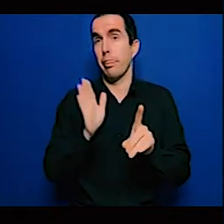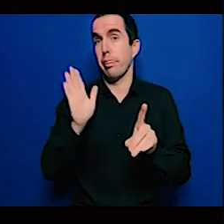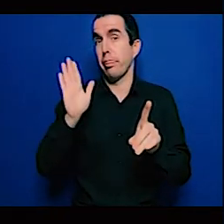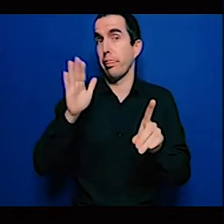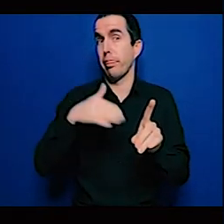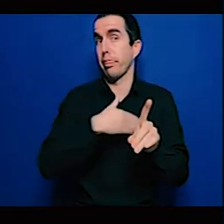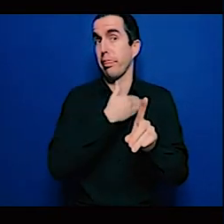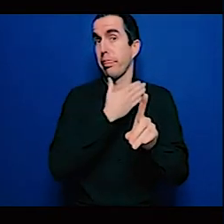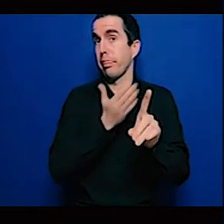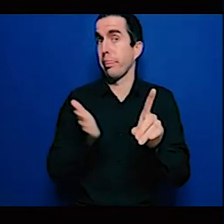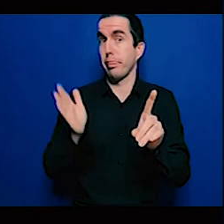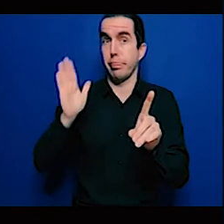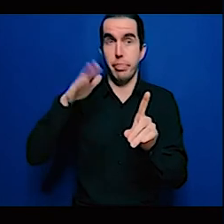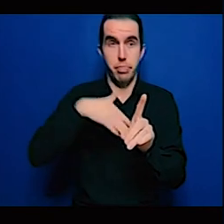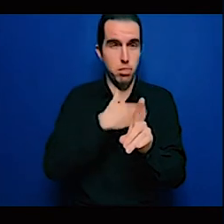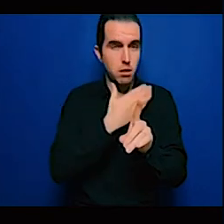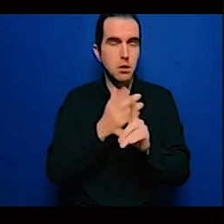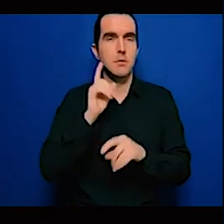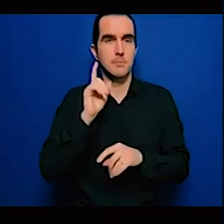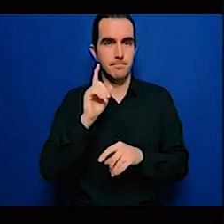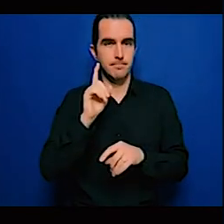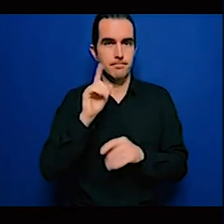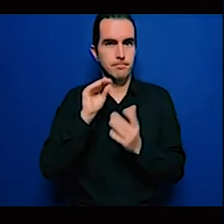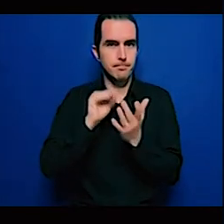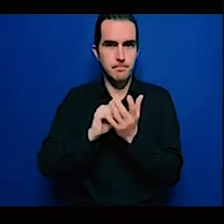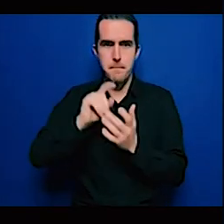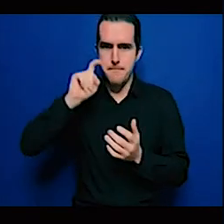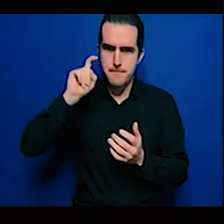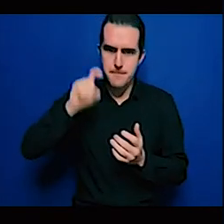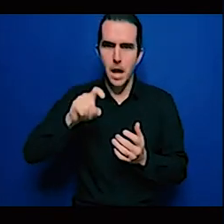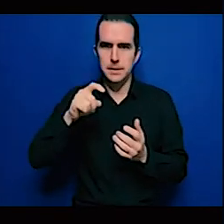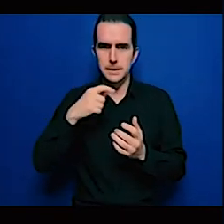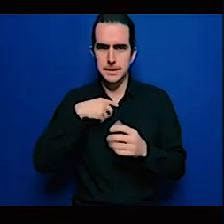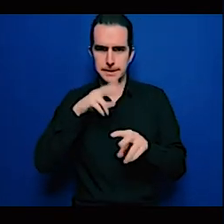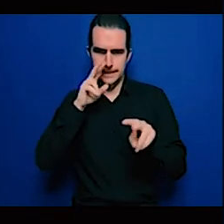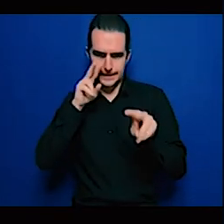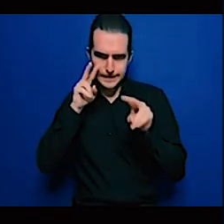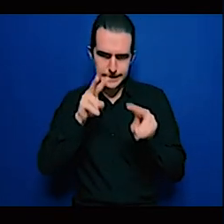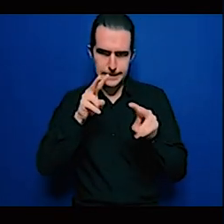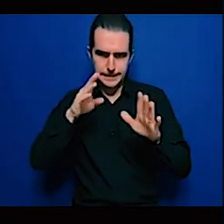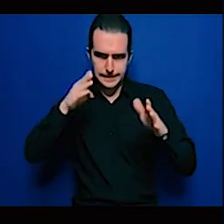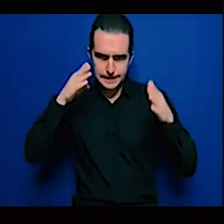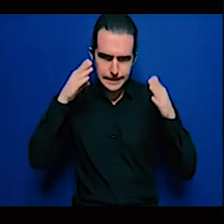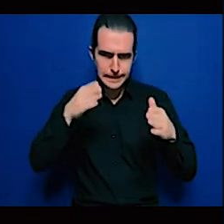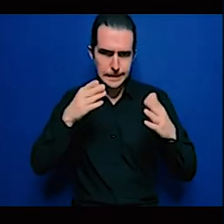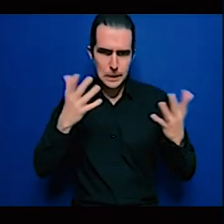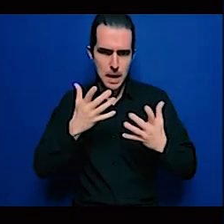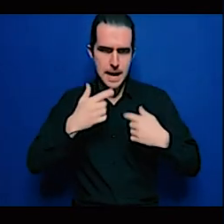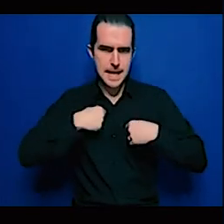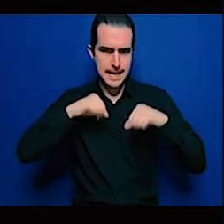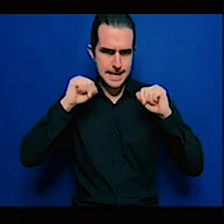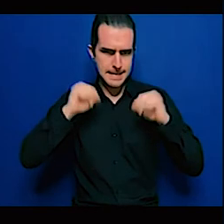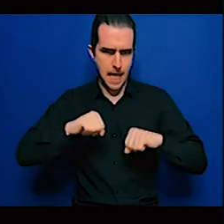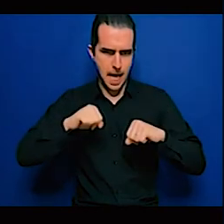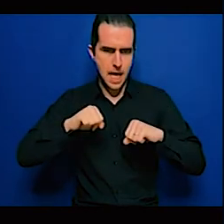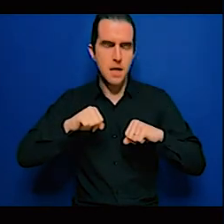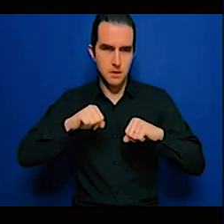first of all as Albert as you mentioned you know within our own ministries